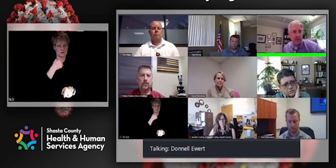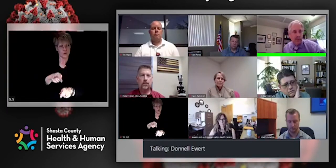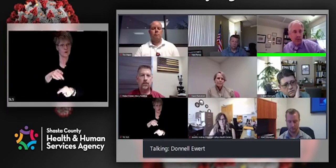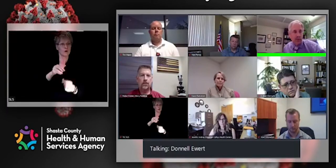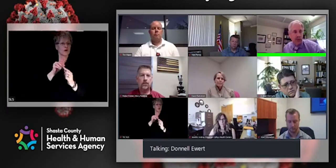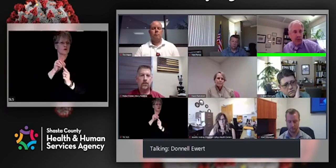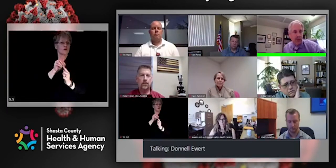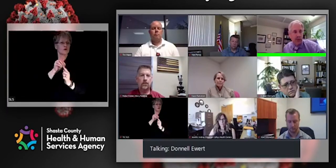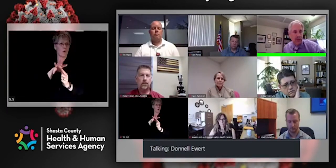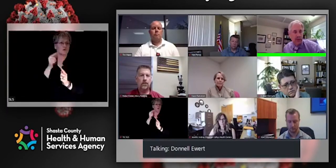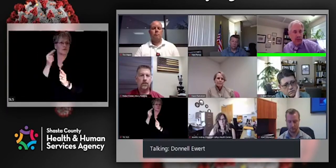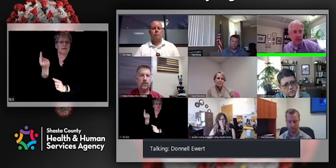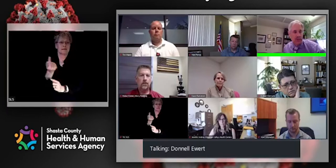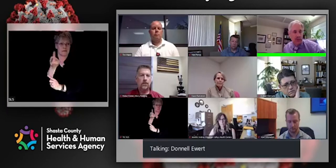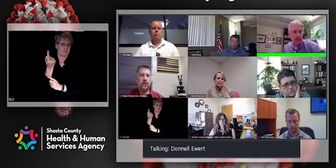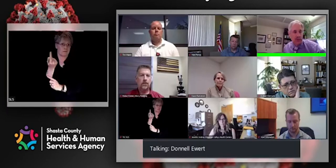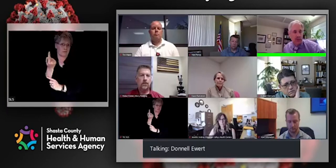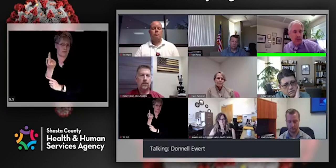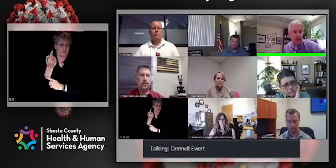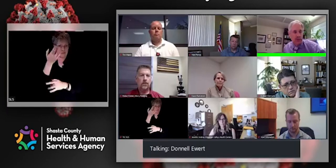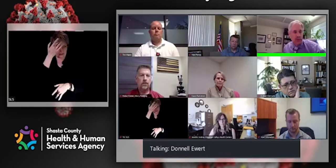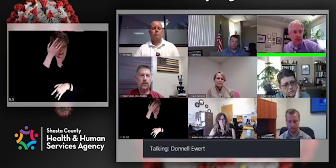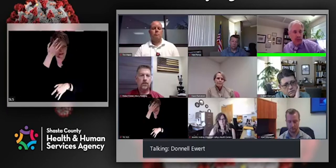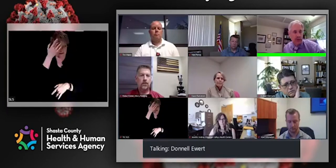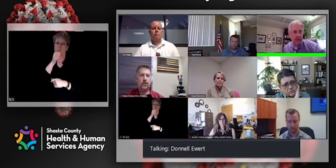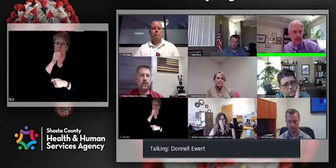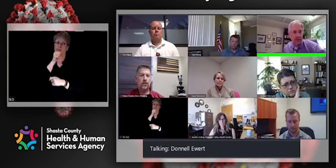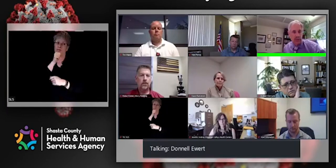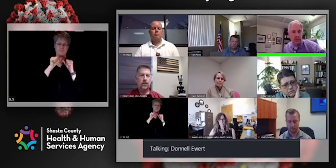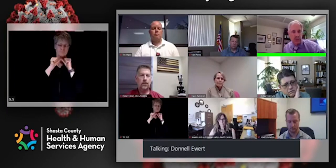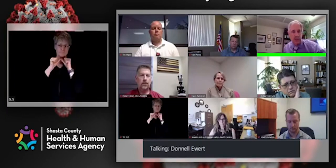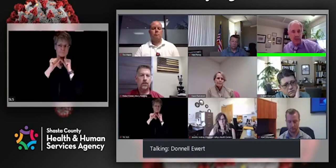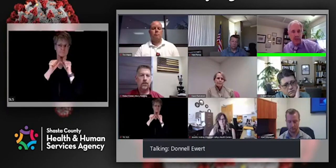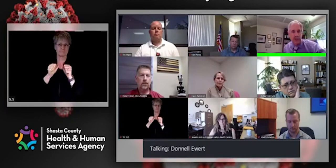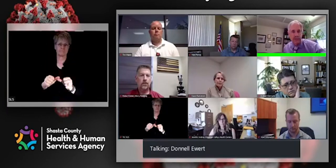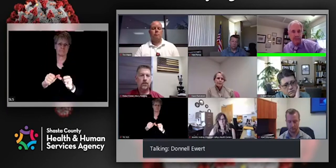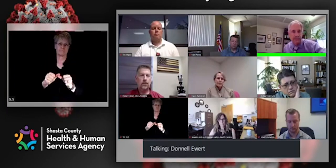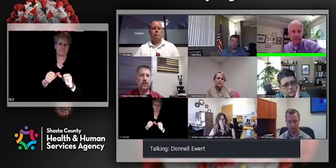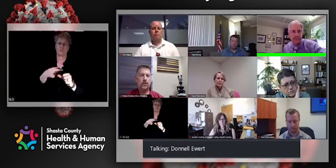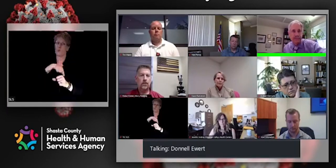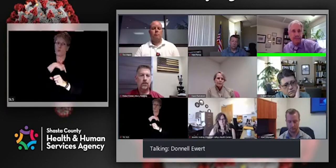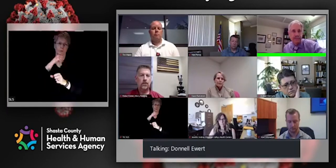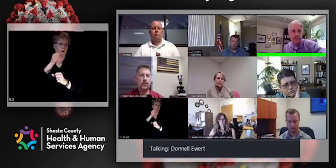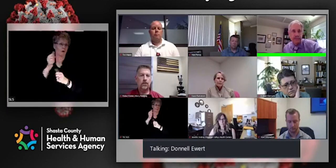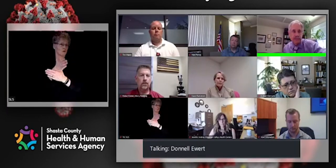maintained. So people don't need to be concerned that we're going to release that information to anybody.